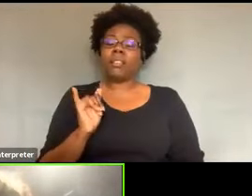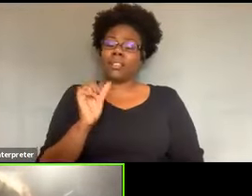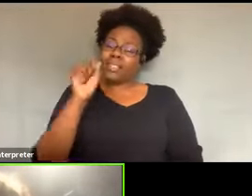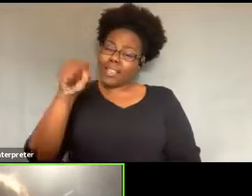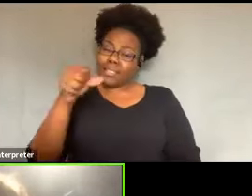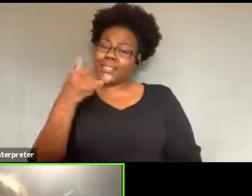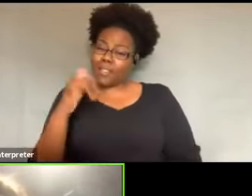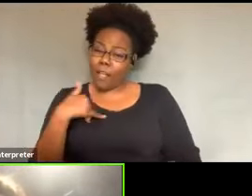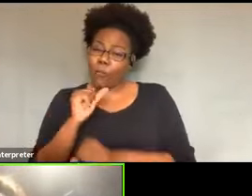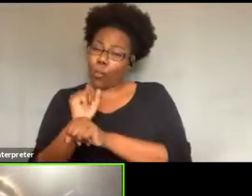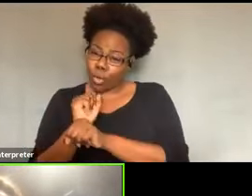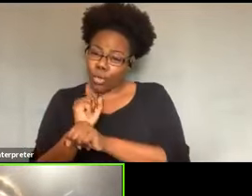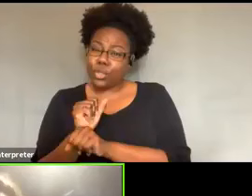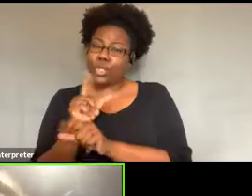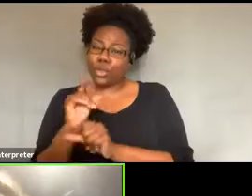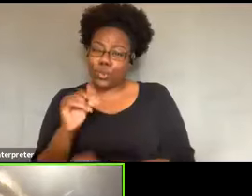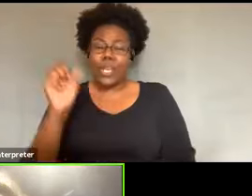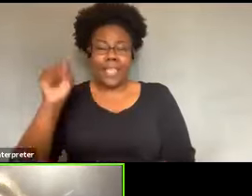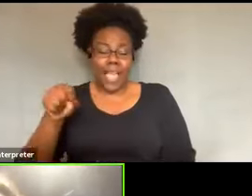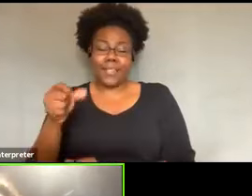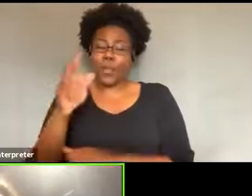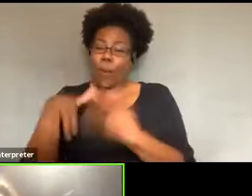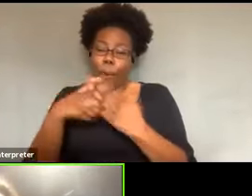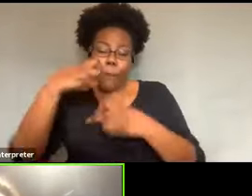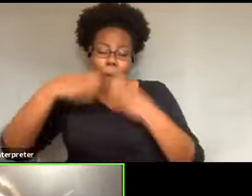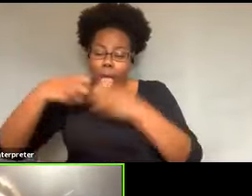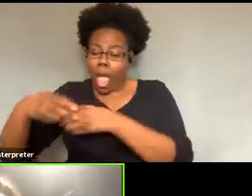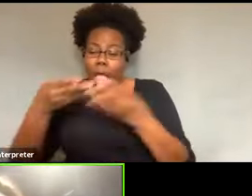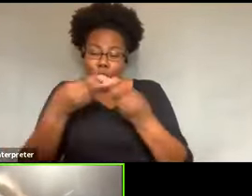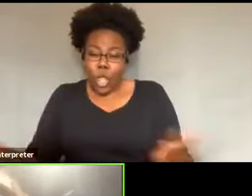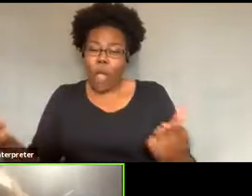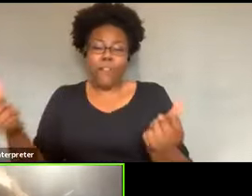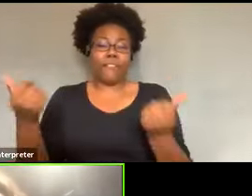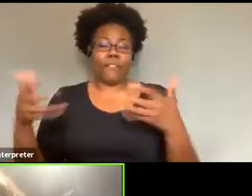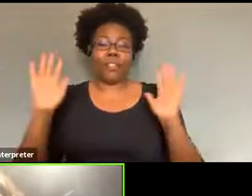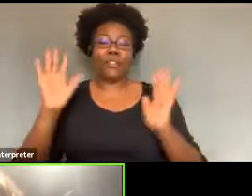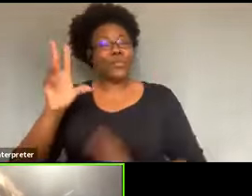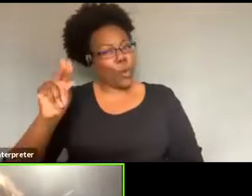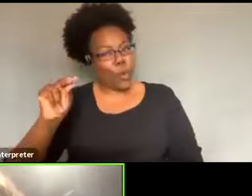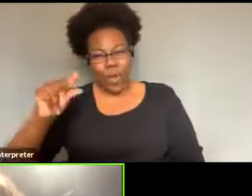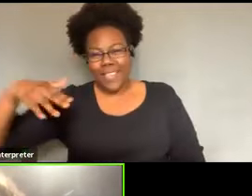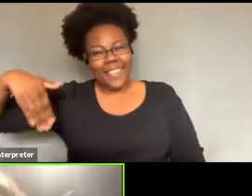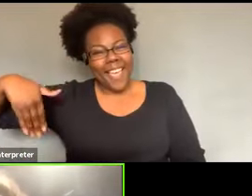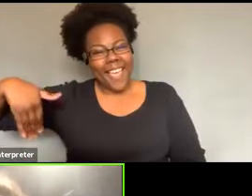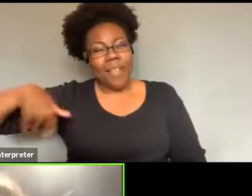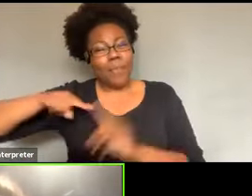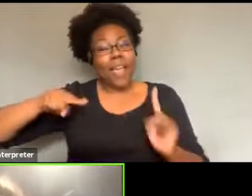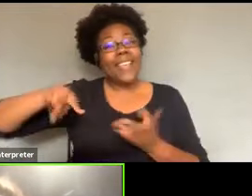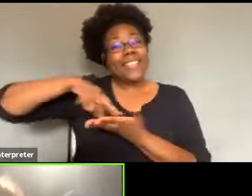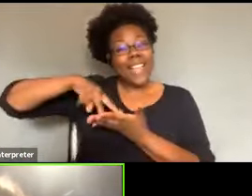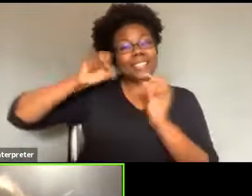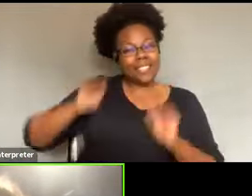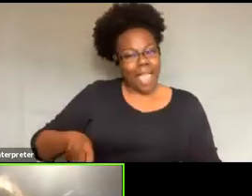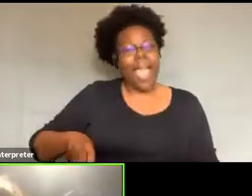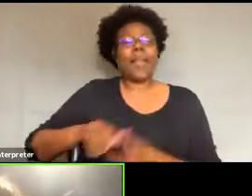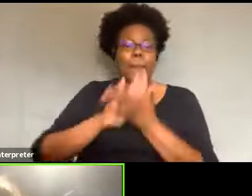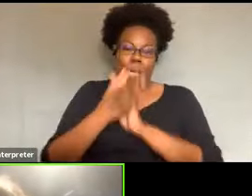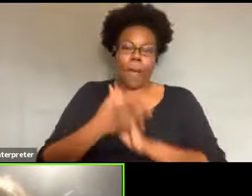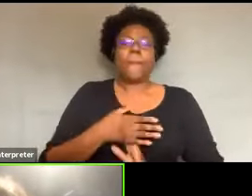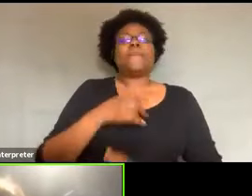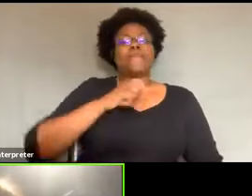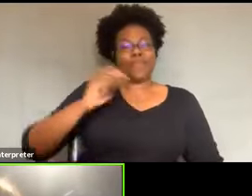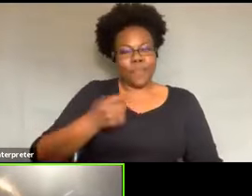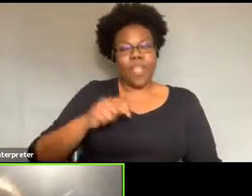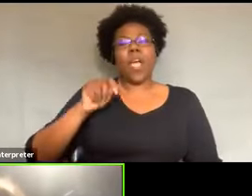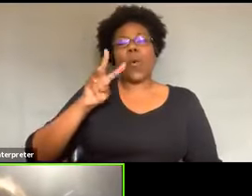I'm not going to make like we've solved all the problems, but I know that we use dance as a weapon and, um, you know, dance